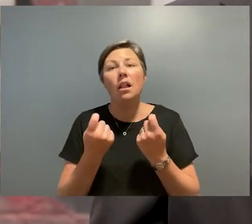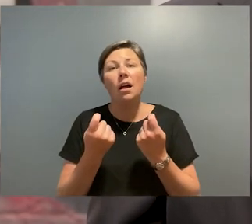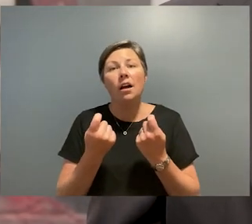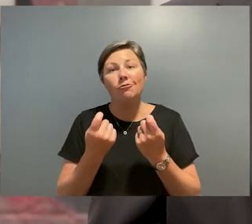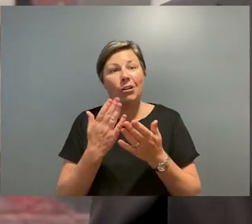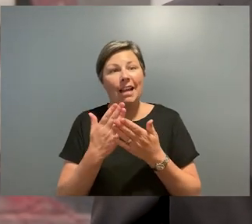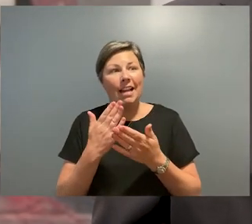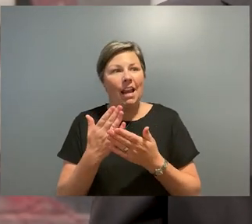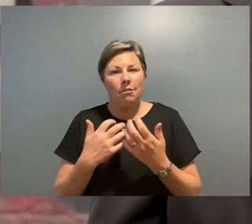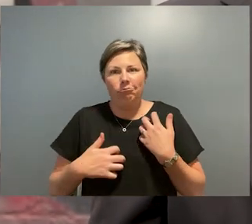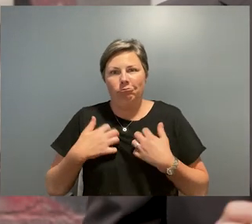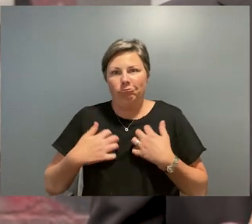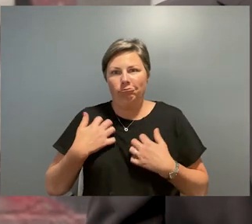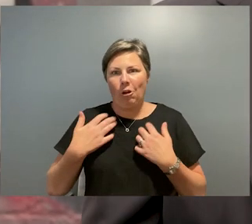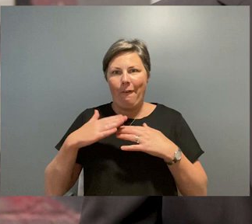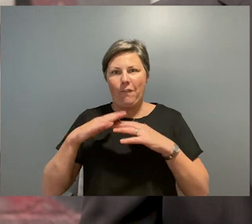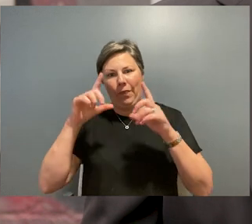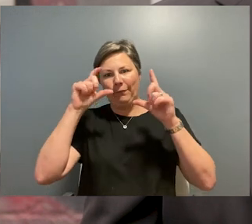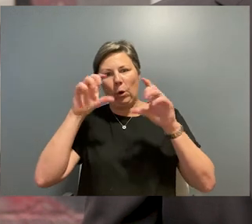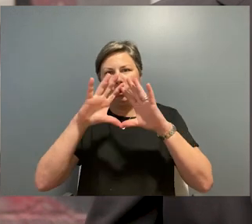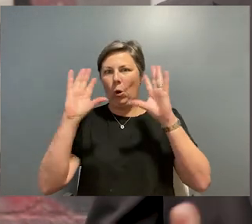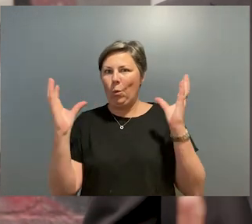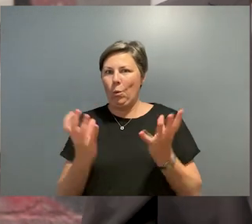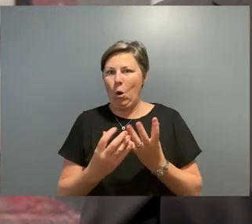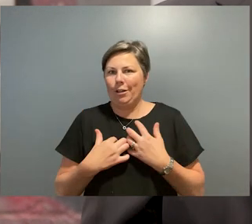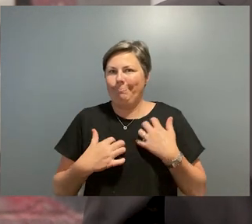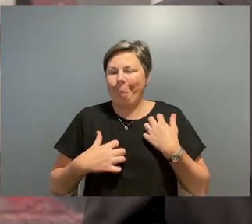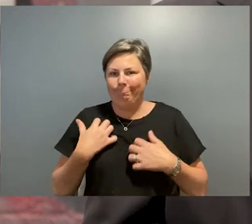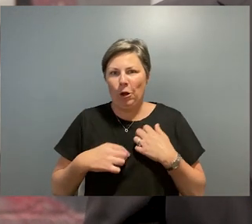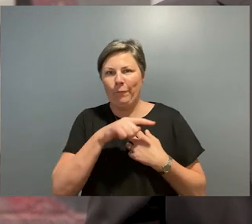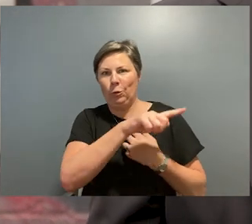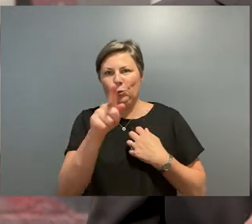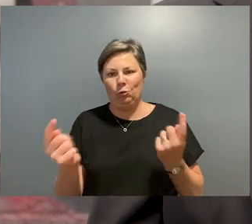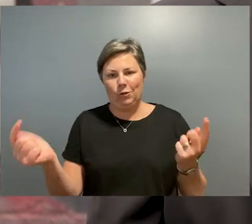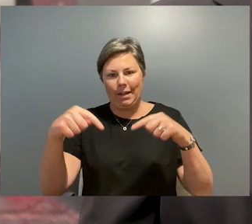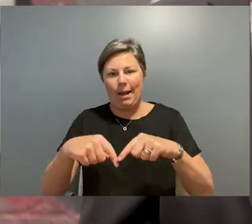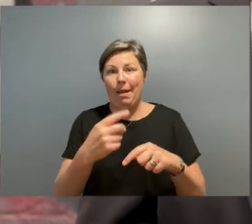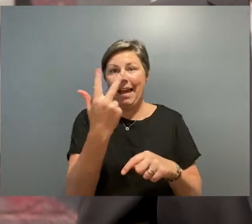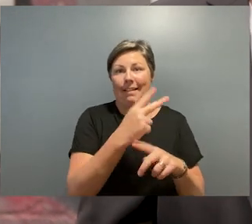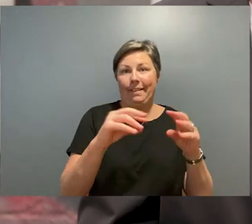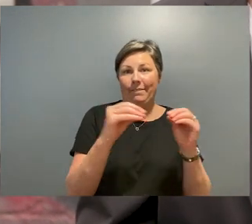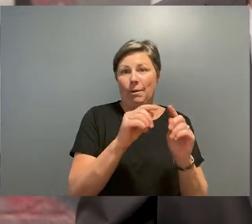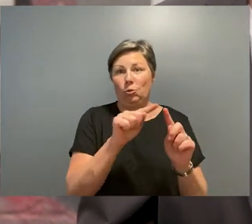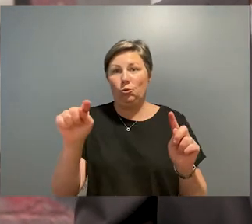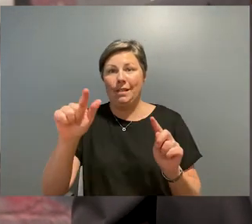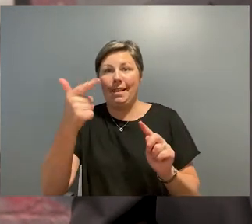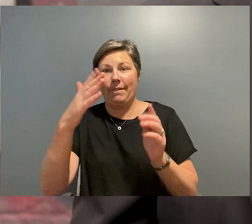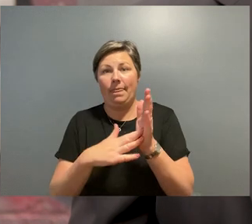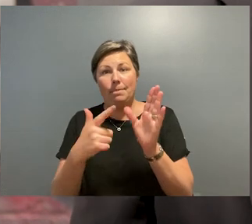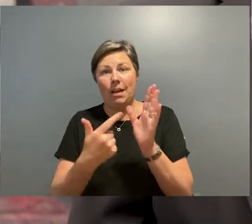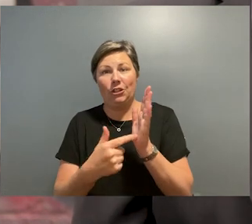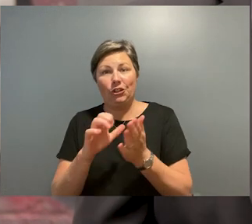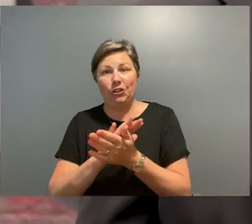happening in the world of photography it's a hugely ambitious program and i can't wait for you to experience it from the 18th of february to the 7th of march